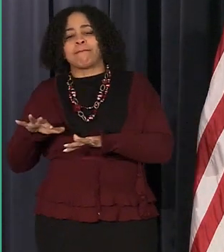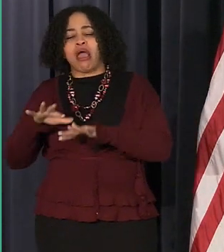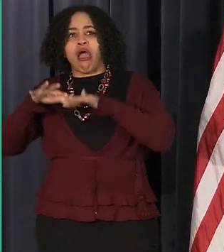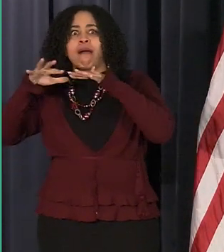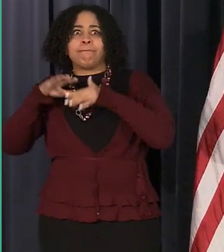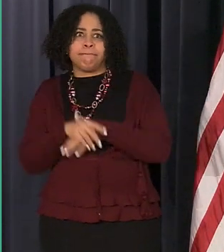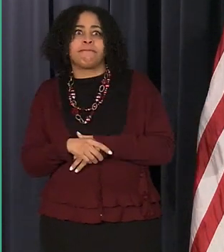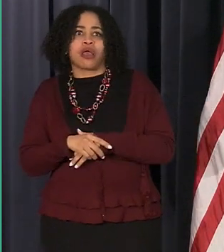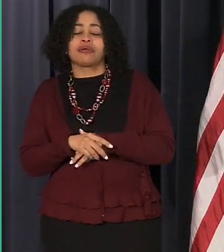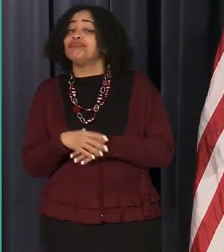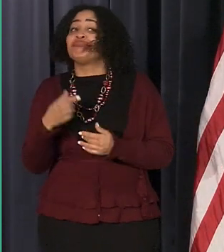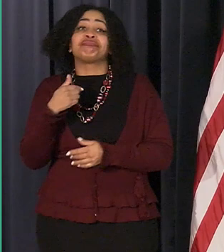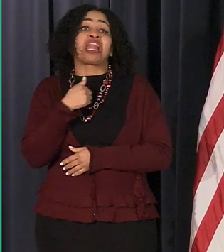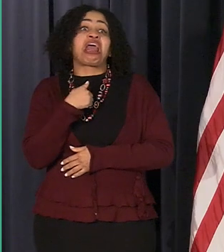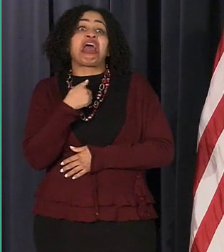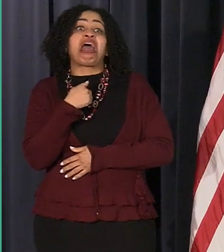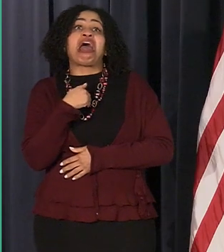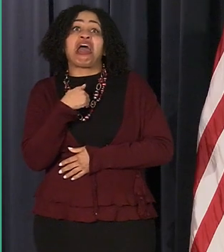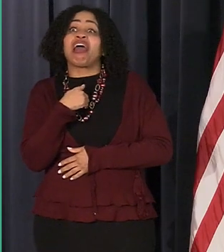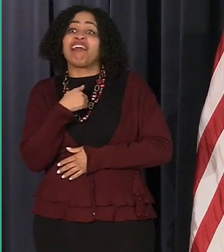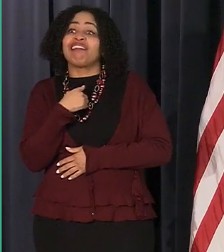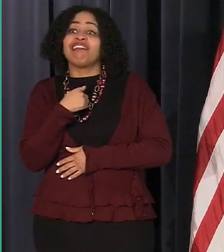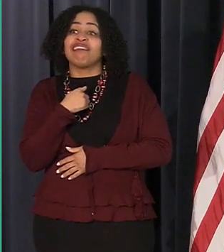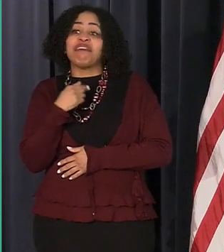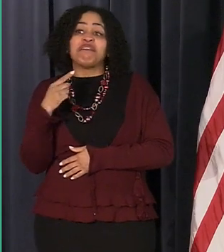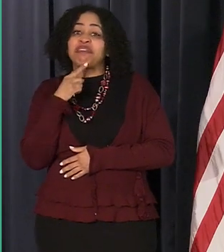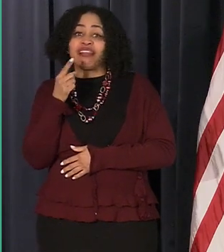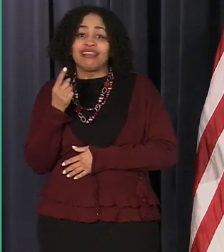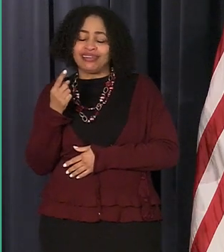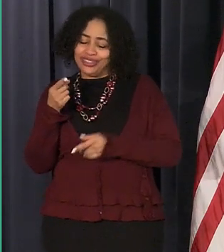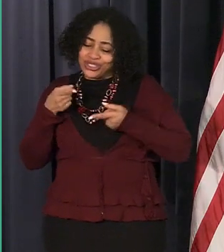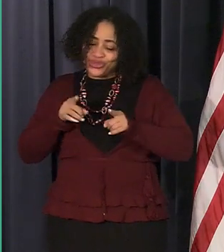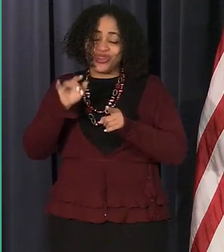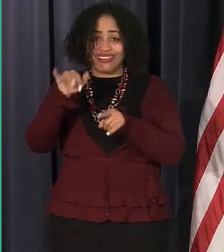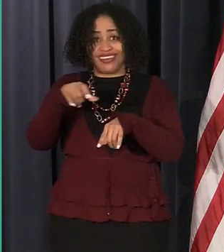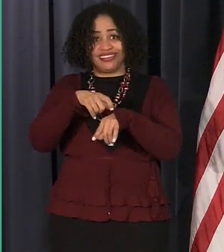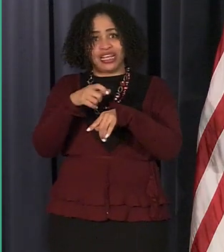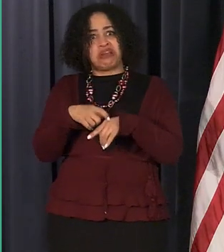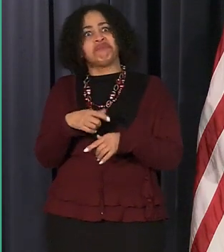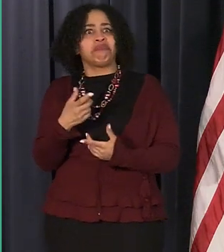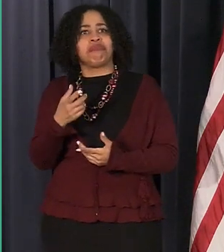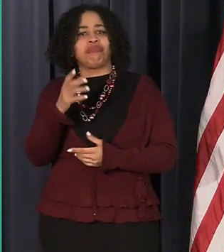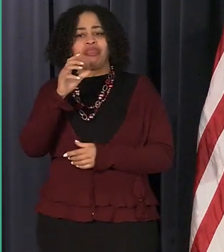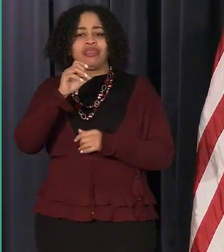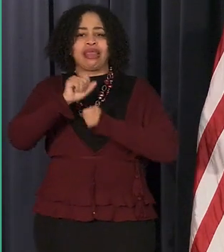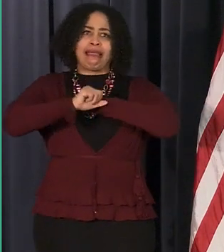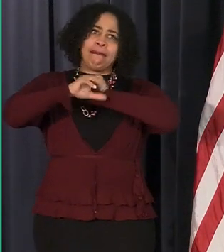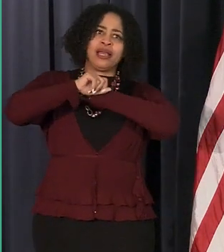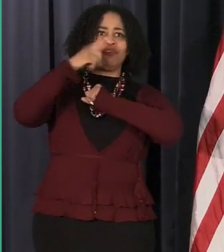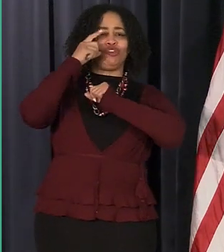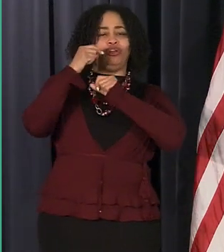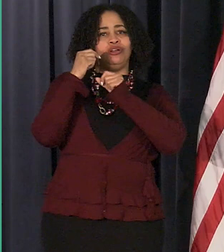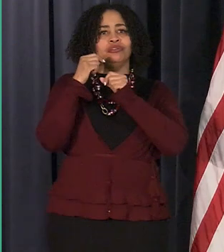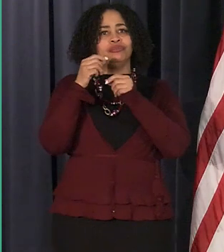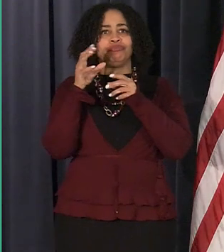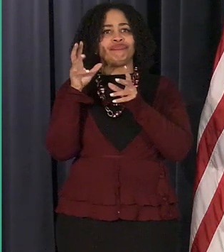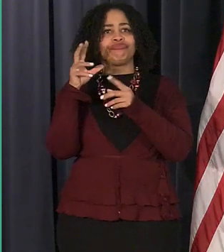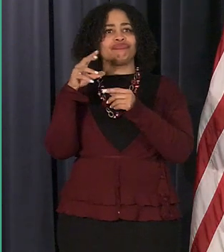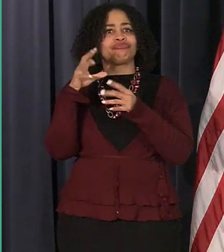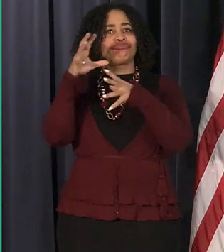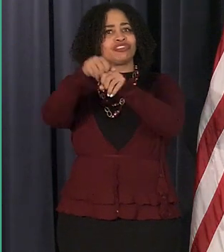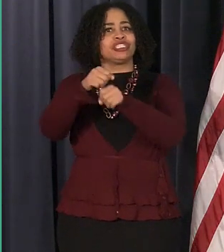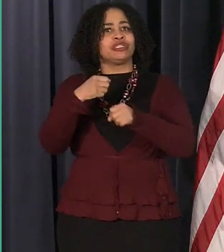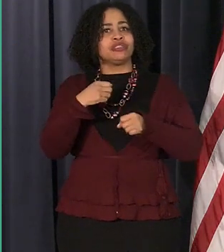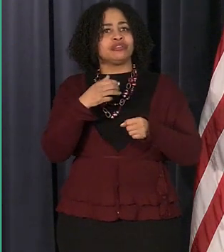i was in the thick of campaigning during the time and and didn't encounter one neighborhood that